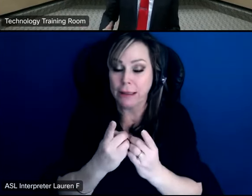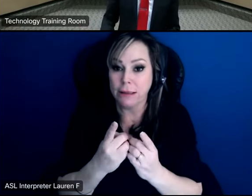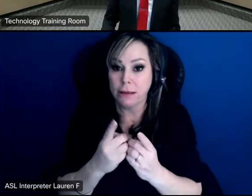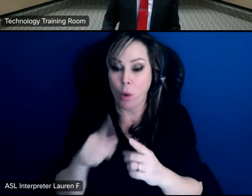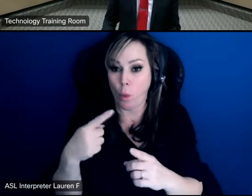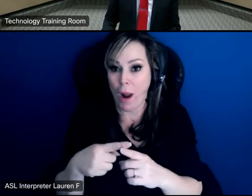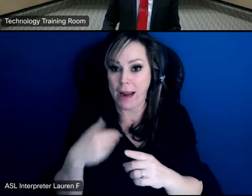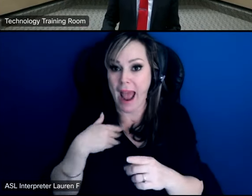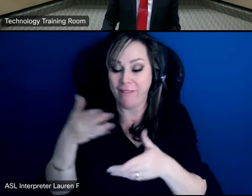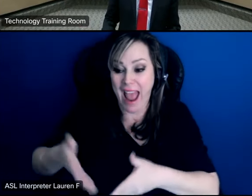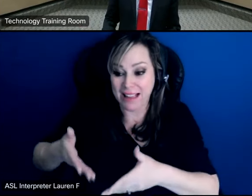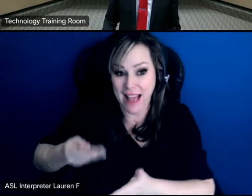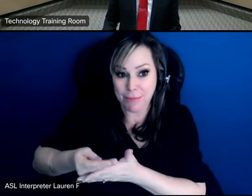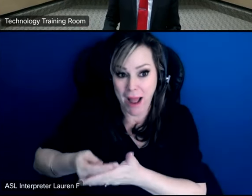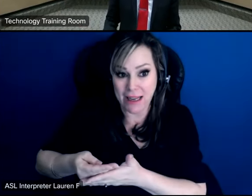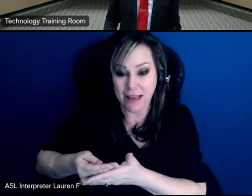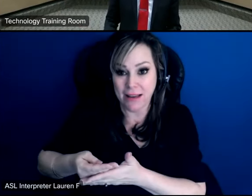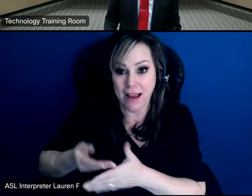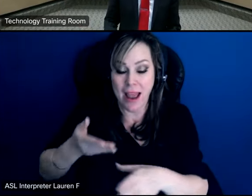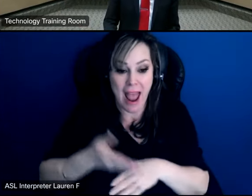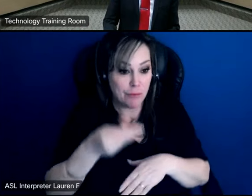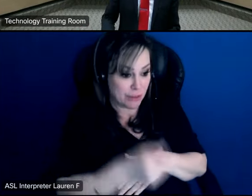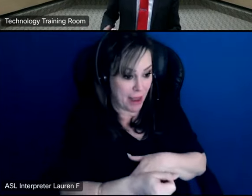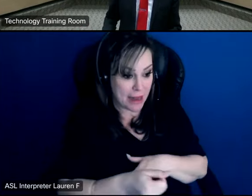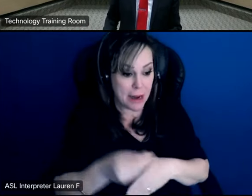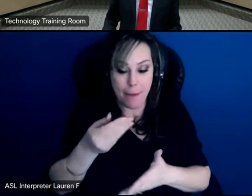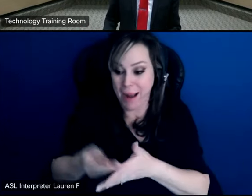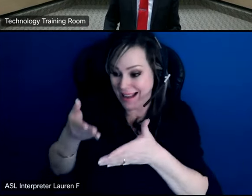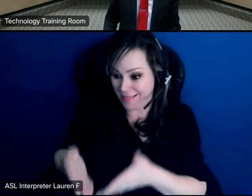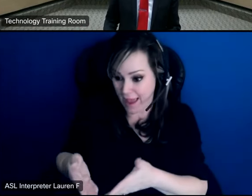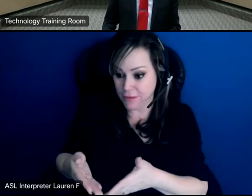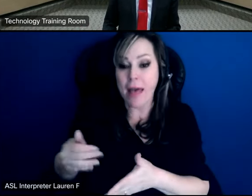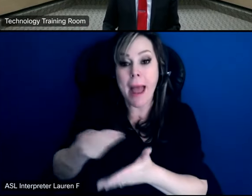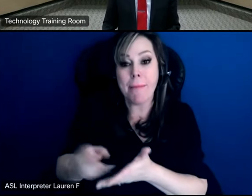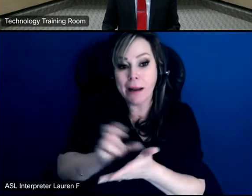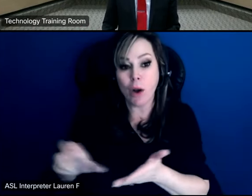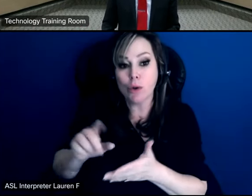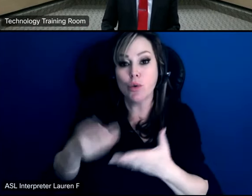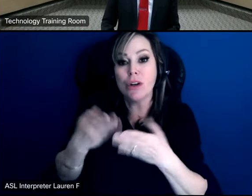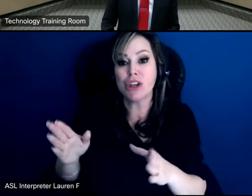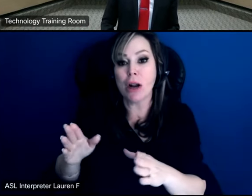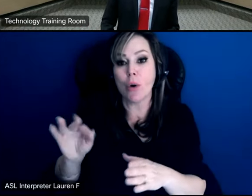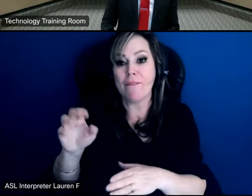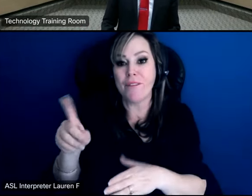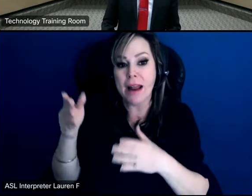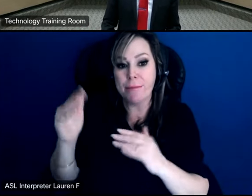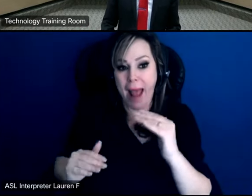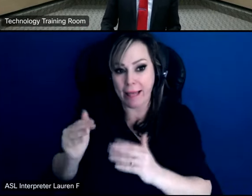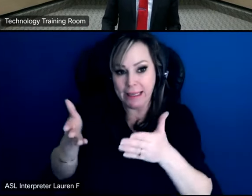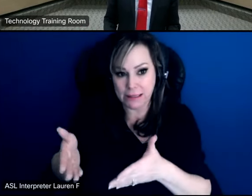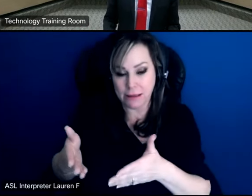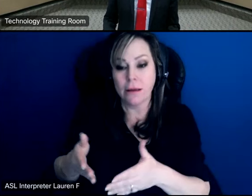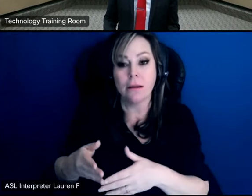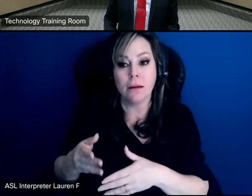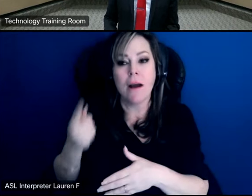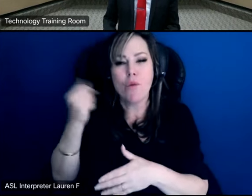when we have excess revenues over expenditures that money automatically goes into the general fund balance and that money is serves